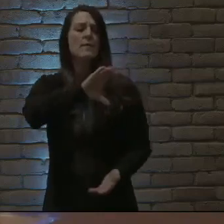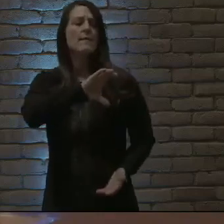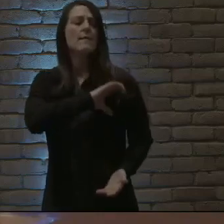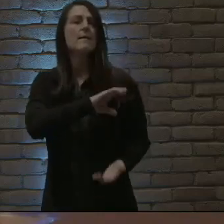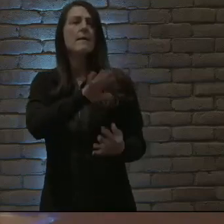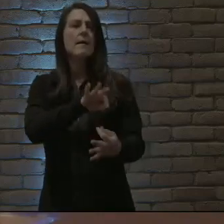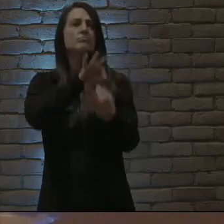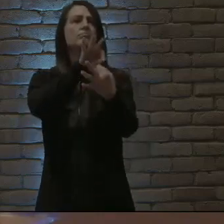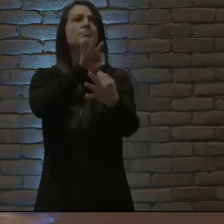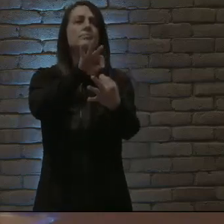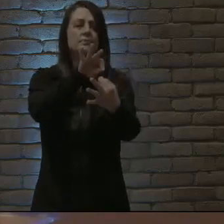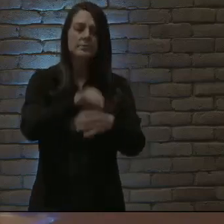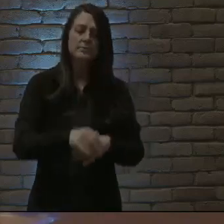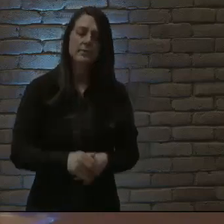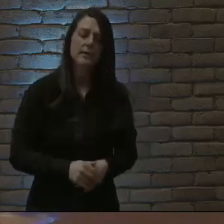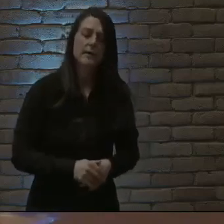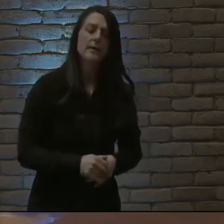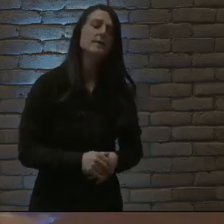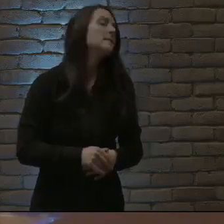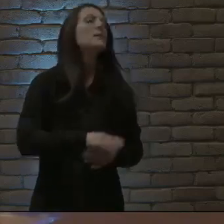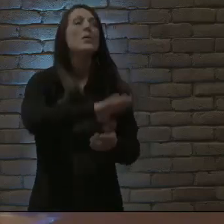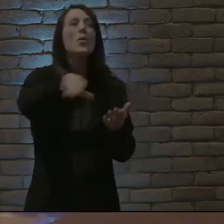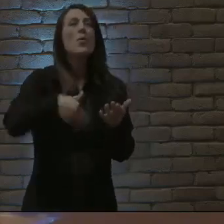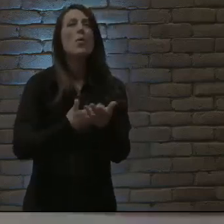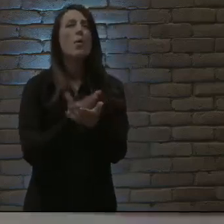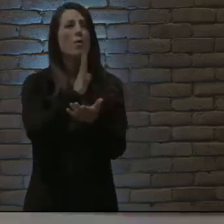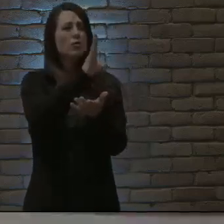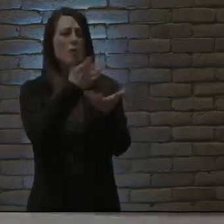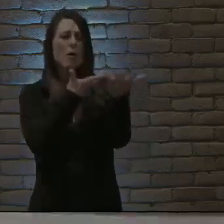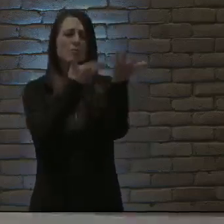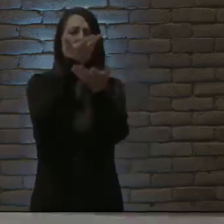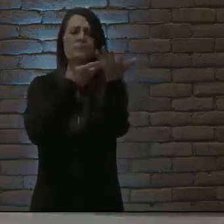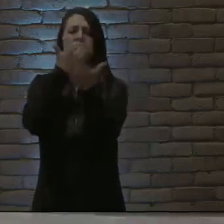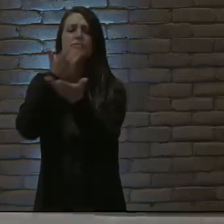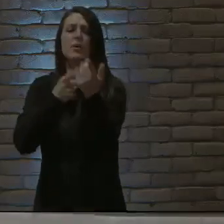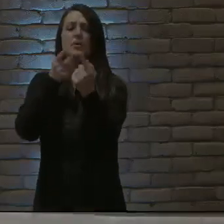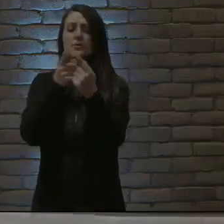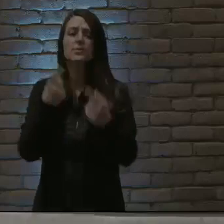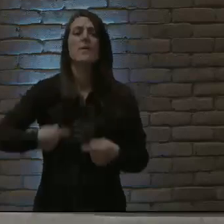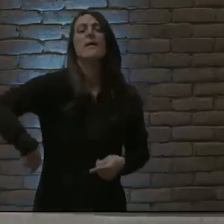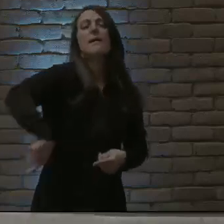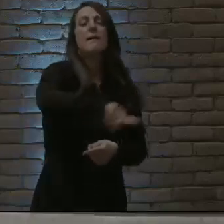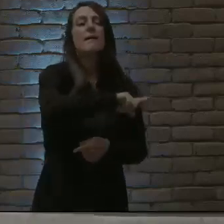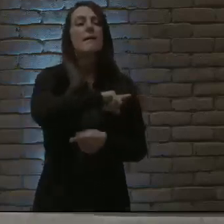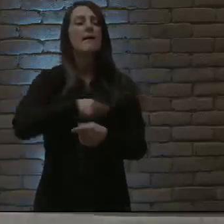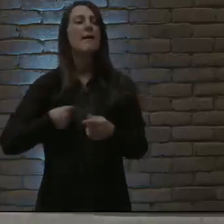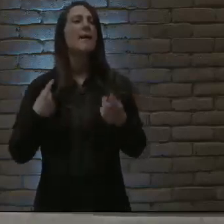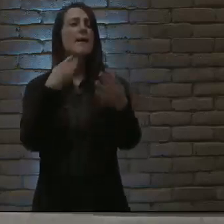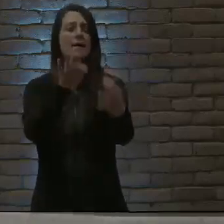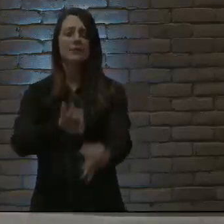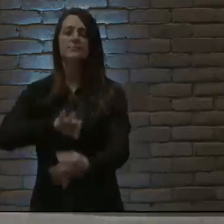your ways You are perfect in all of your ways